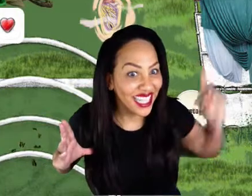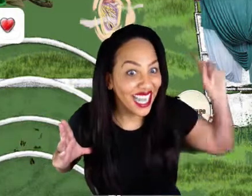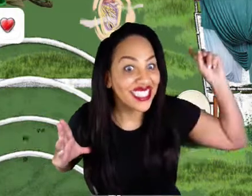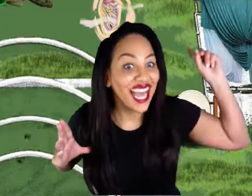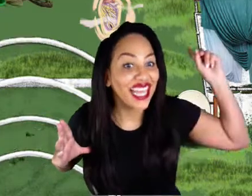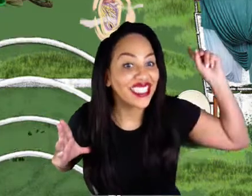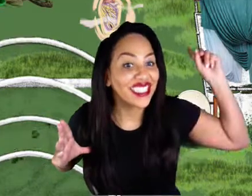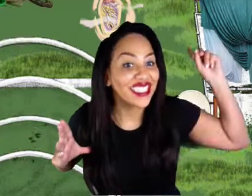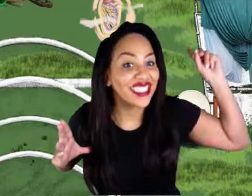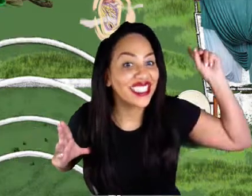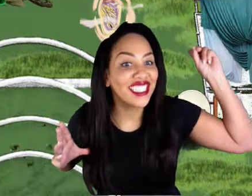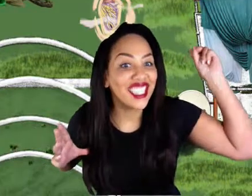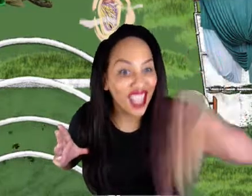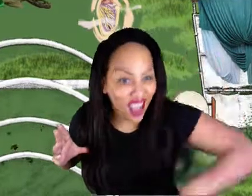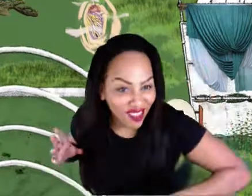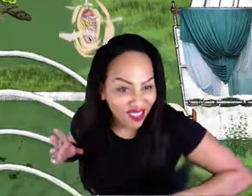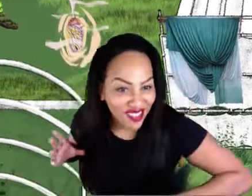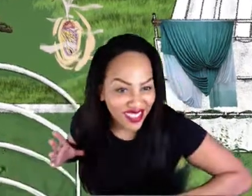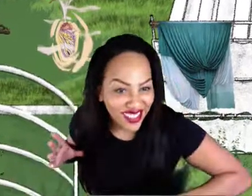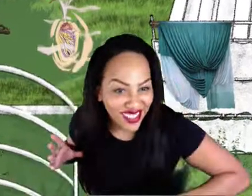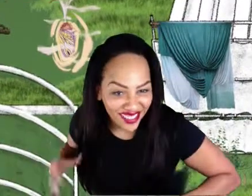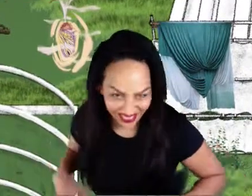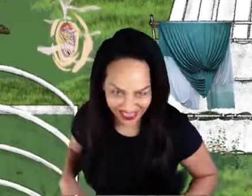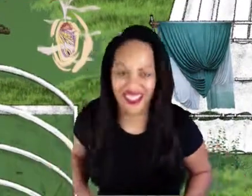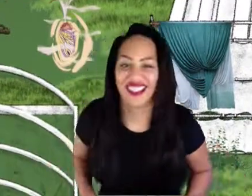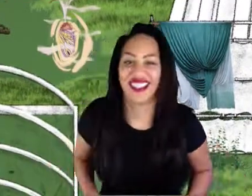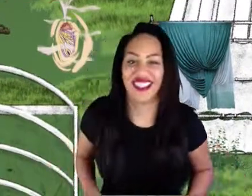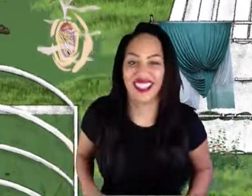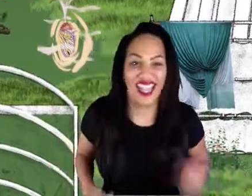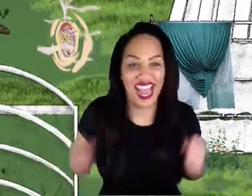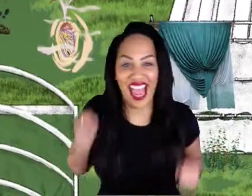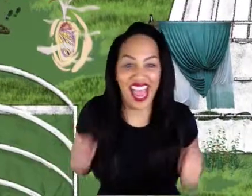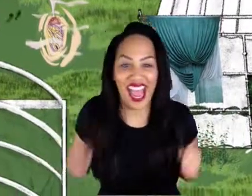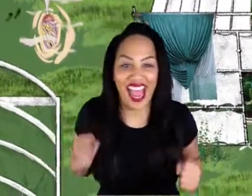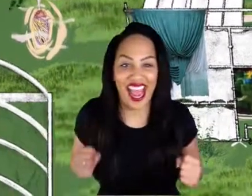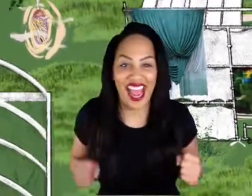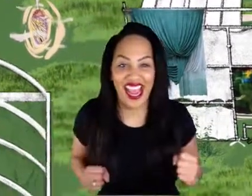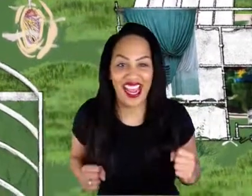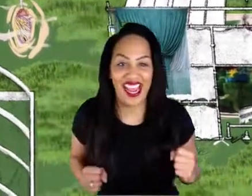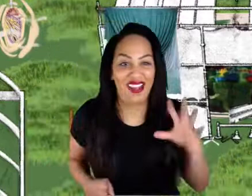Go. Oh, my God. I think I got Brian.